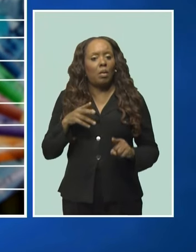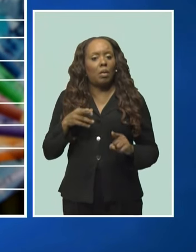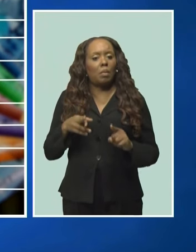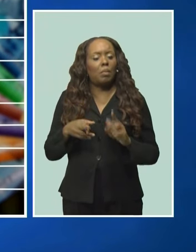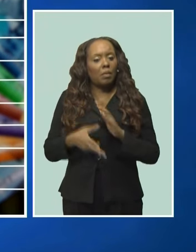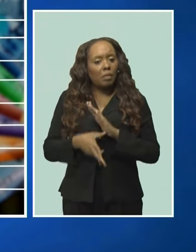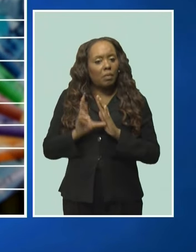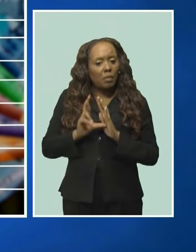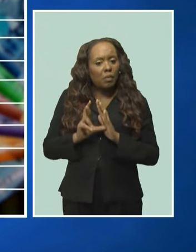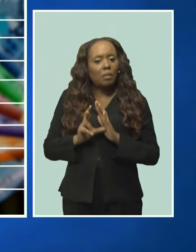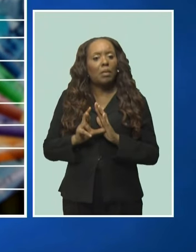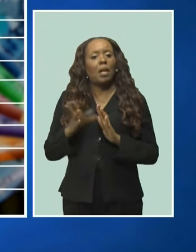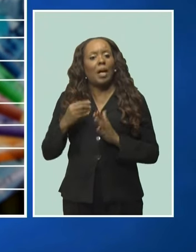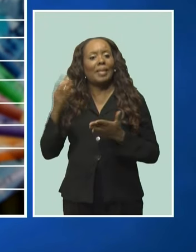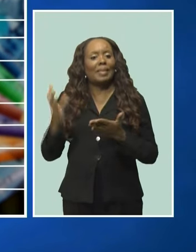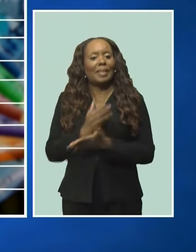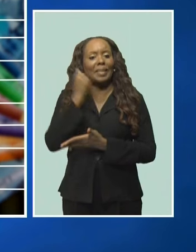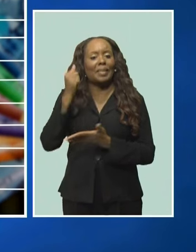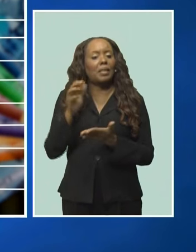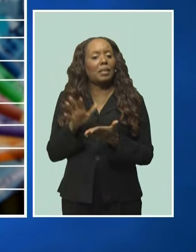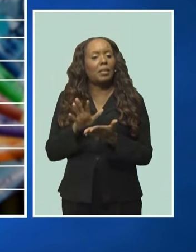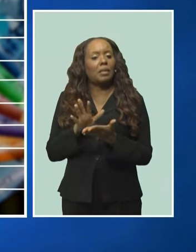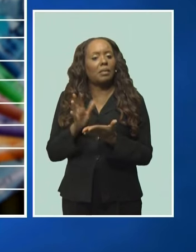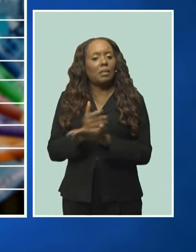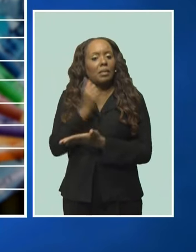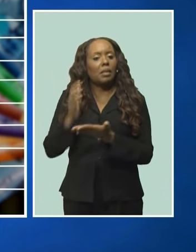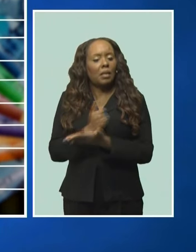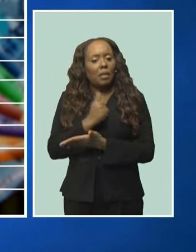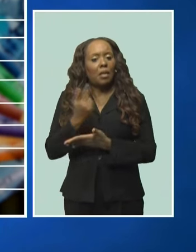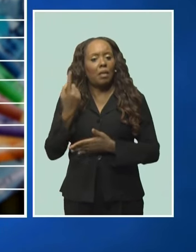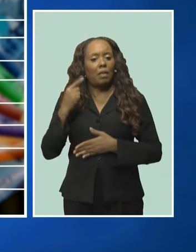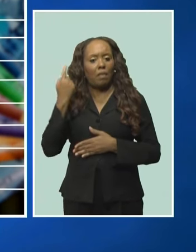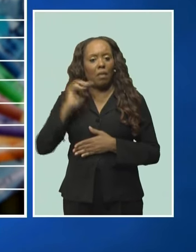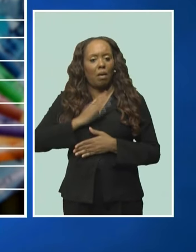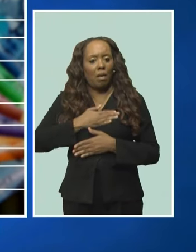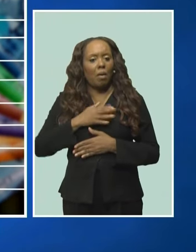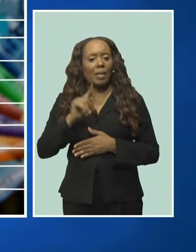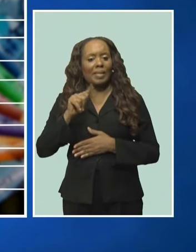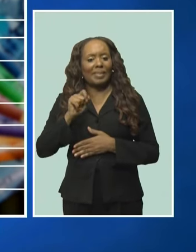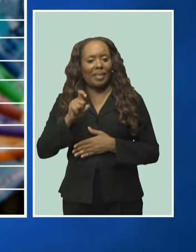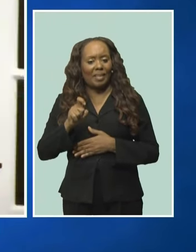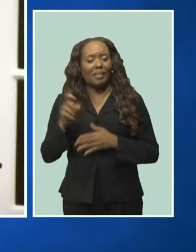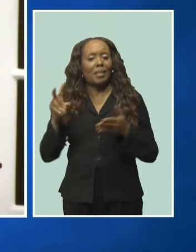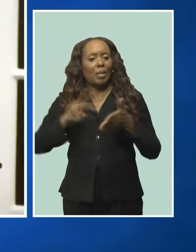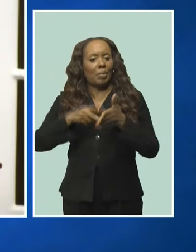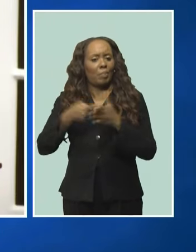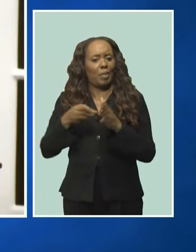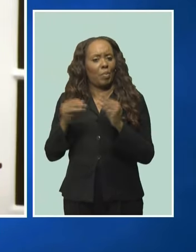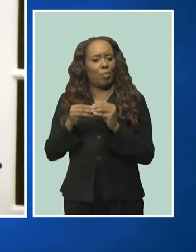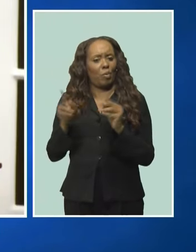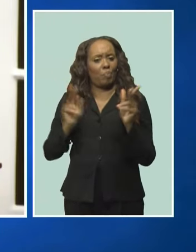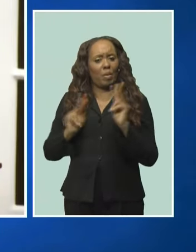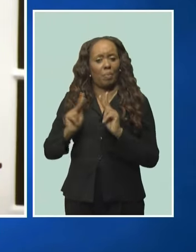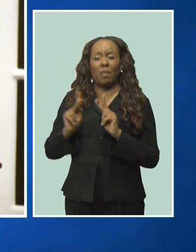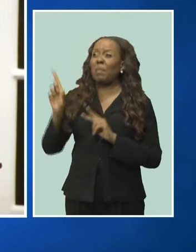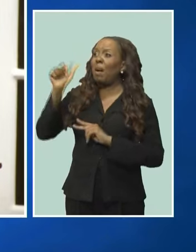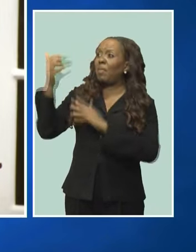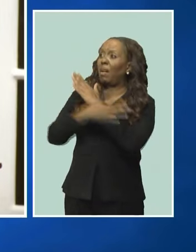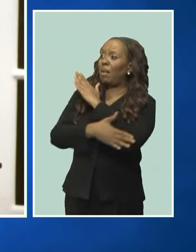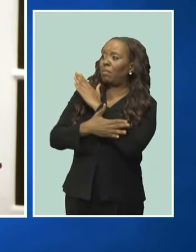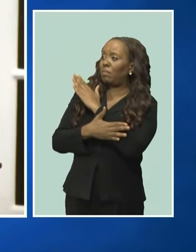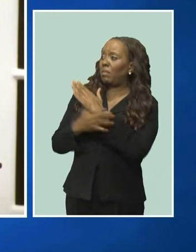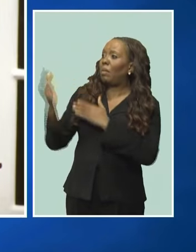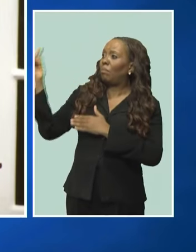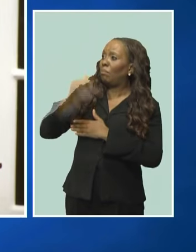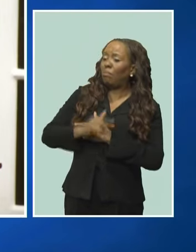country's tax reform and to make the destination more attractive to foreign investors. The locals will also like the